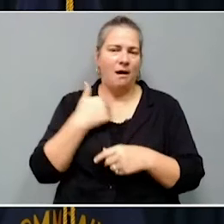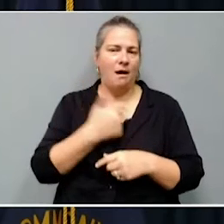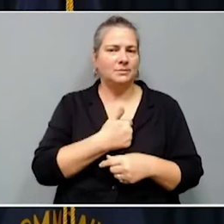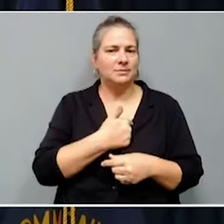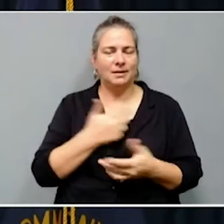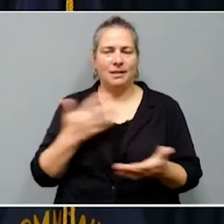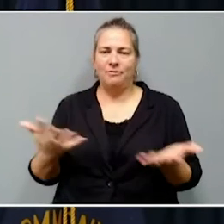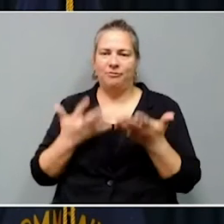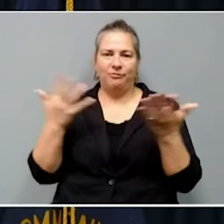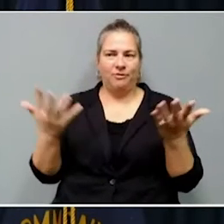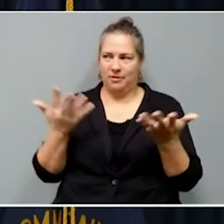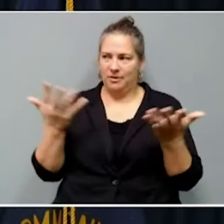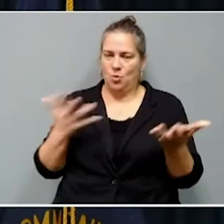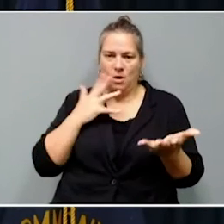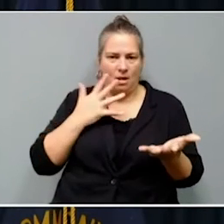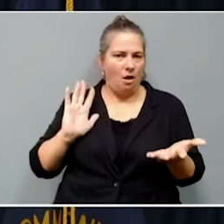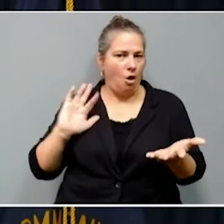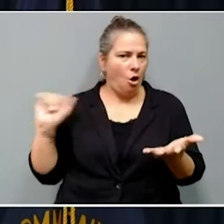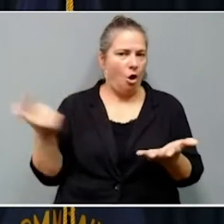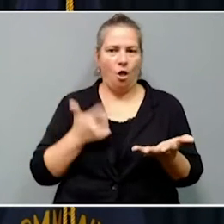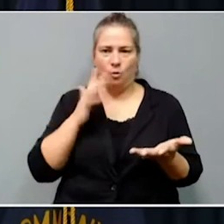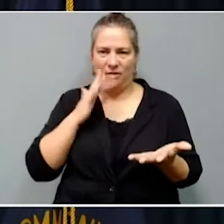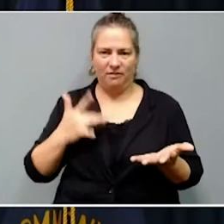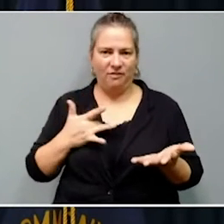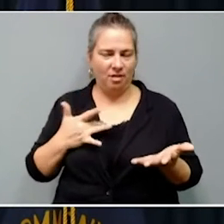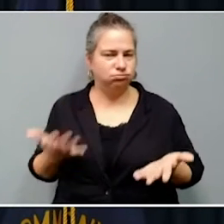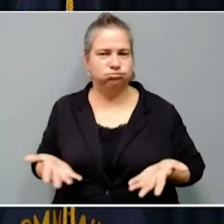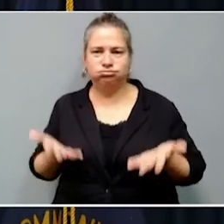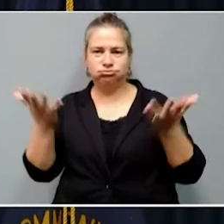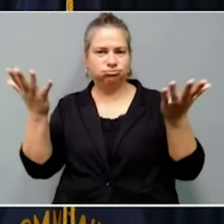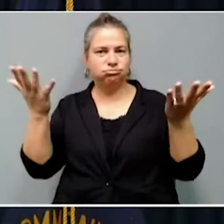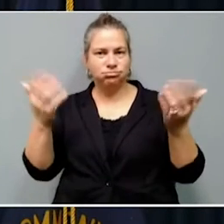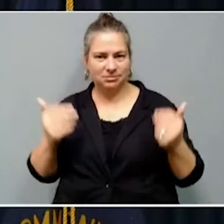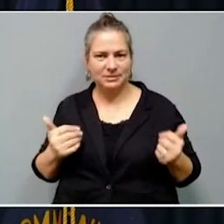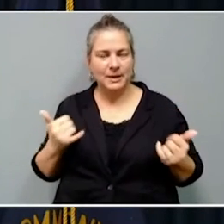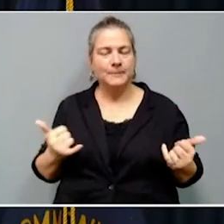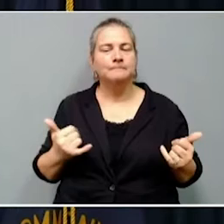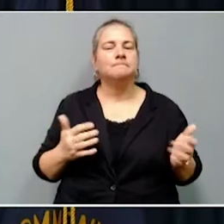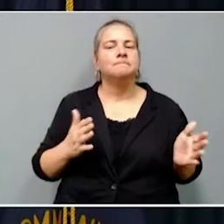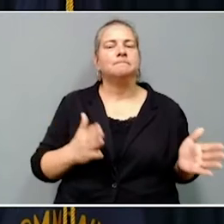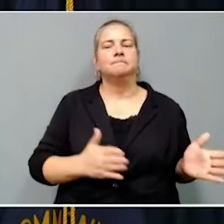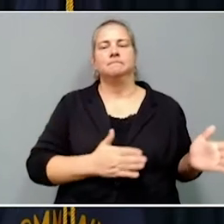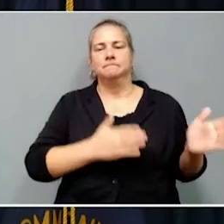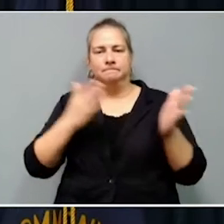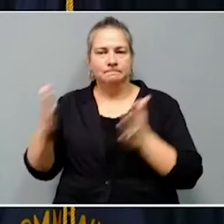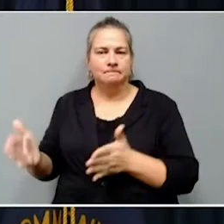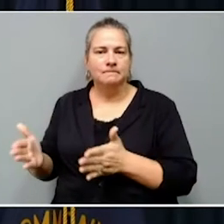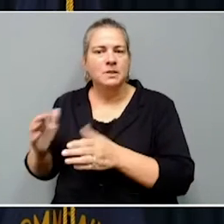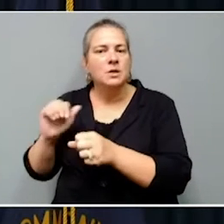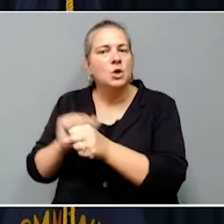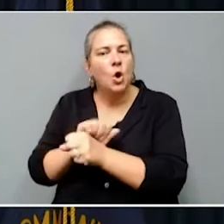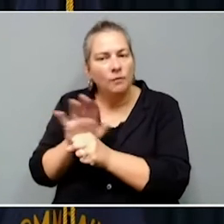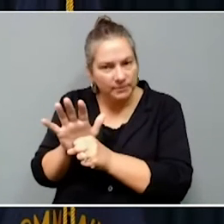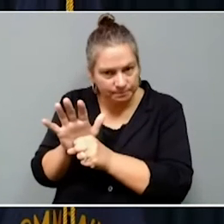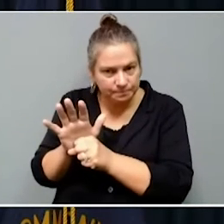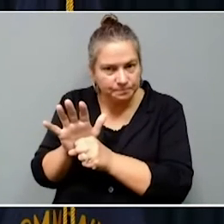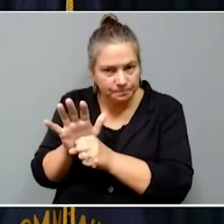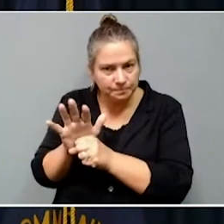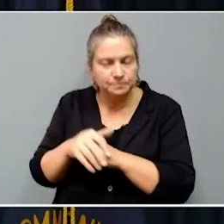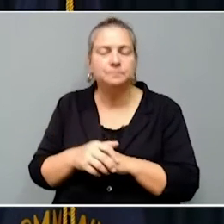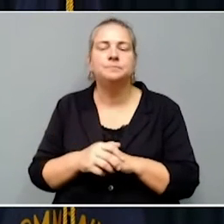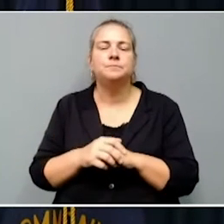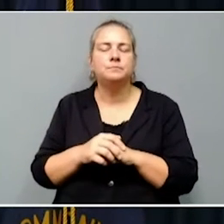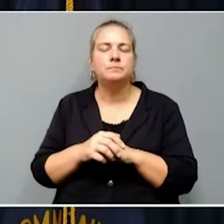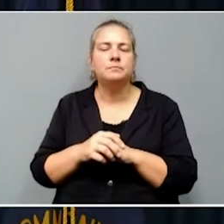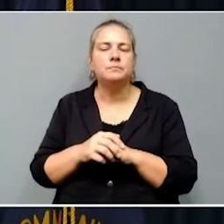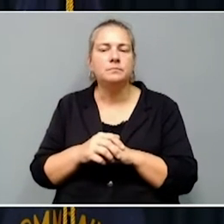Health care providers in Kentucky are beginning to get some much-needed good news as coronavirus cases continue to fall. In